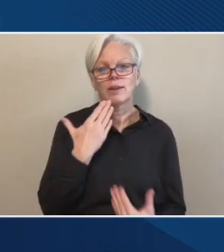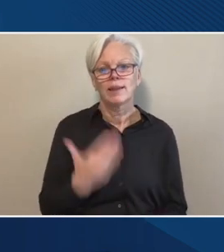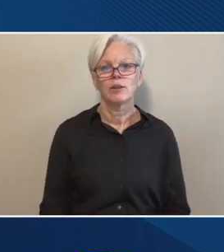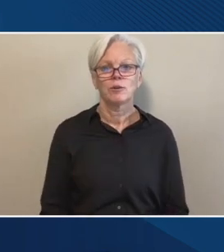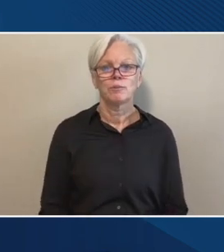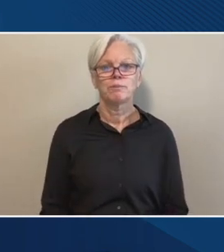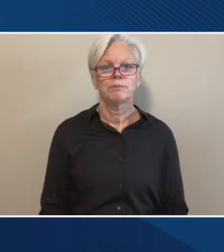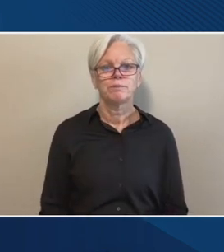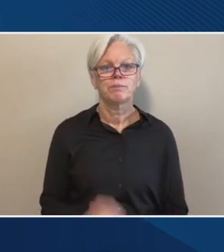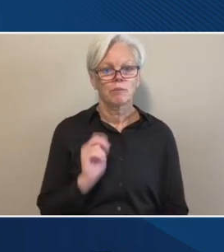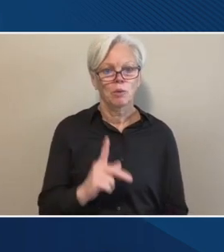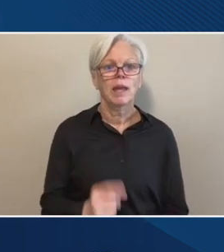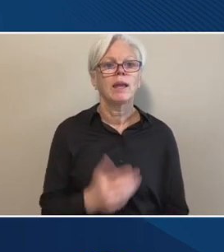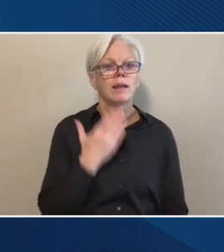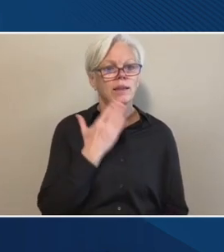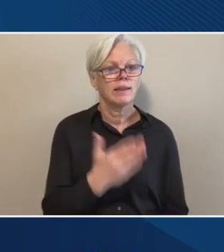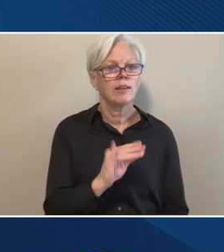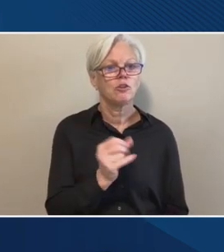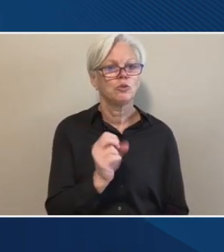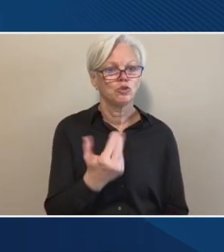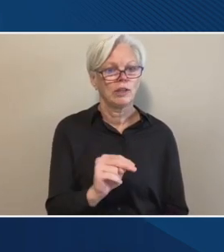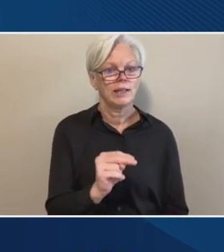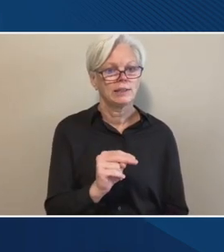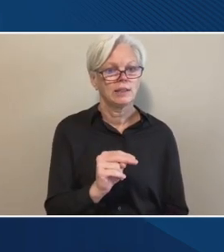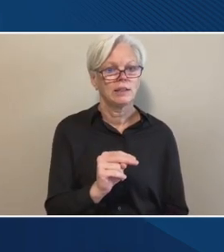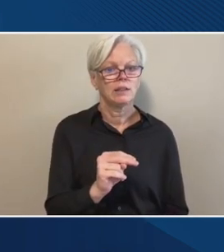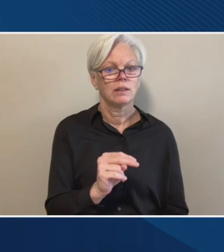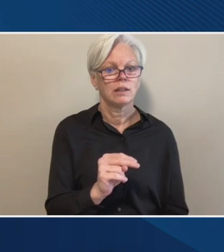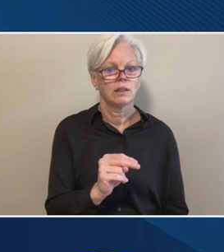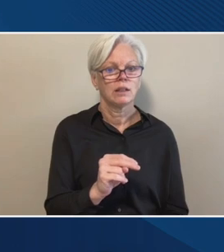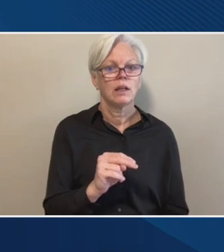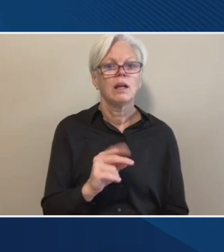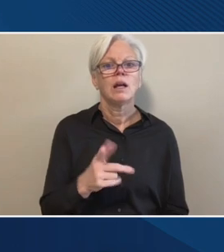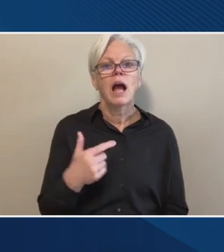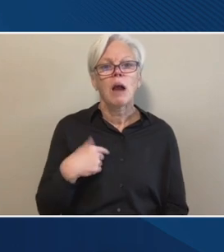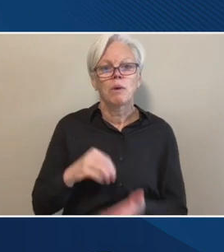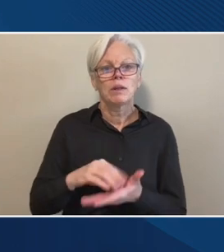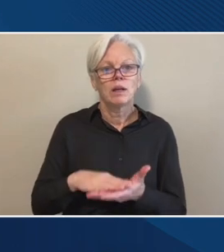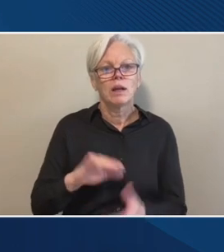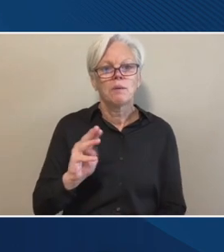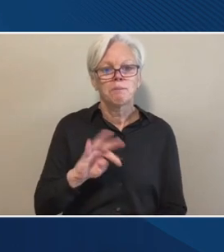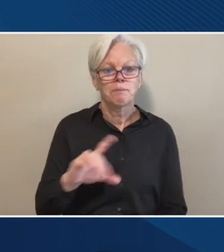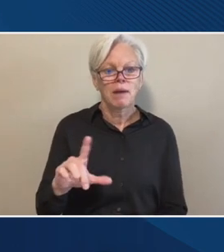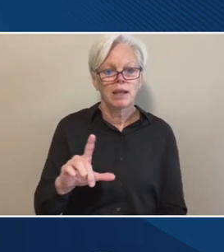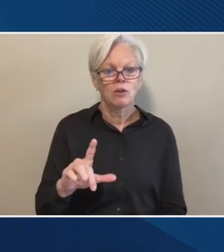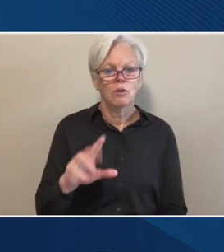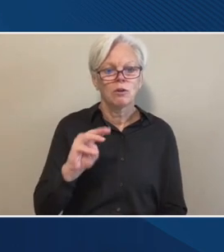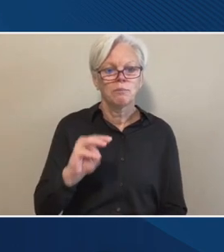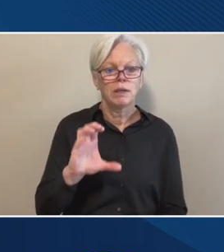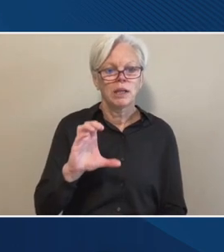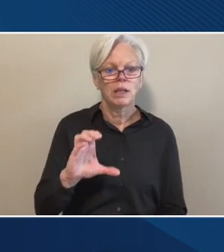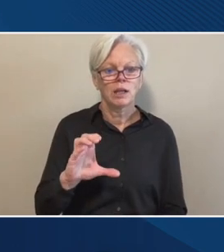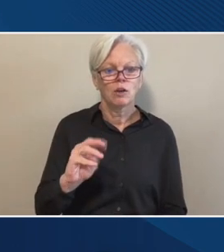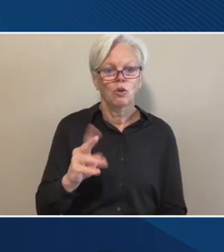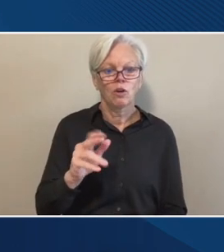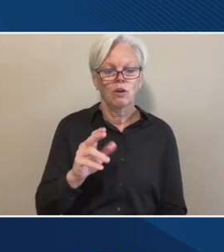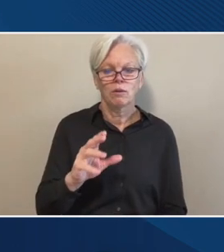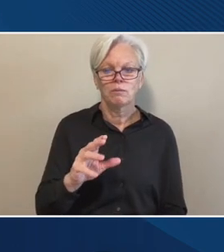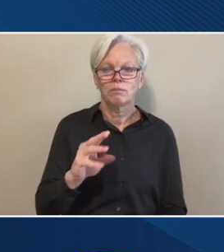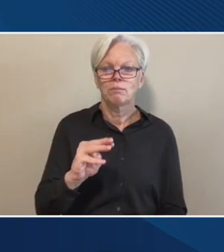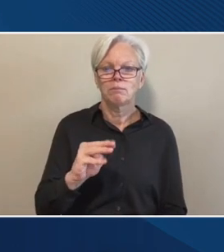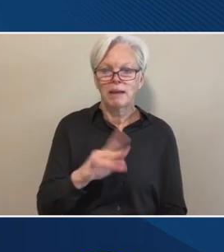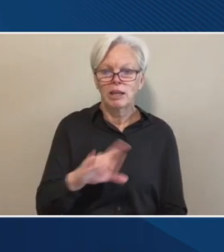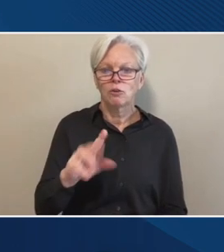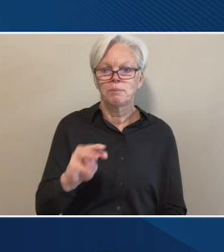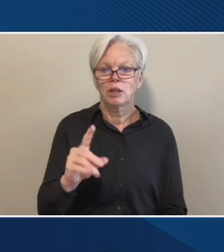All right. Thank you, Jason. Uh, just to note as well that Michael McComas, uh, will be coming in today for the entirety